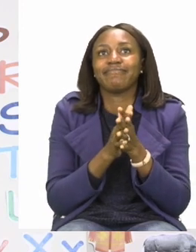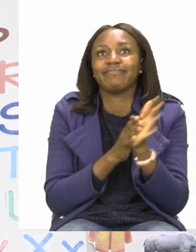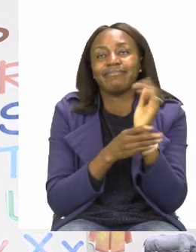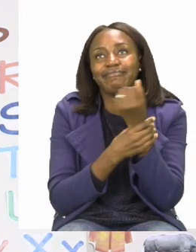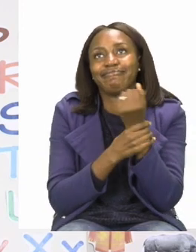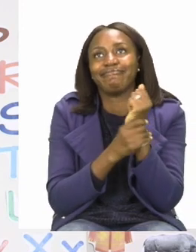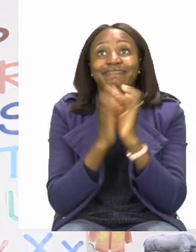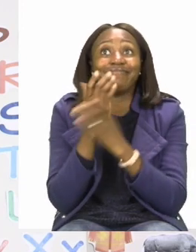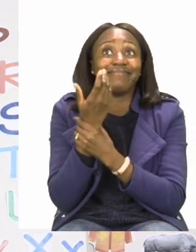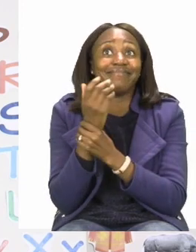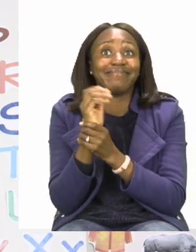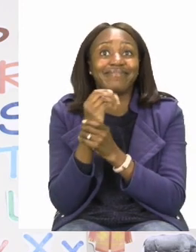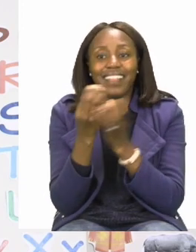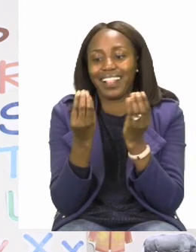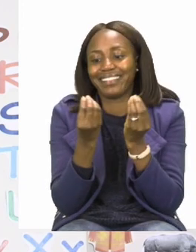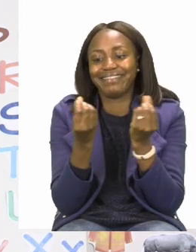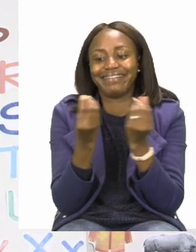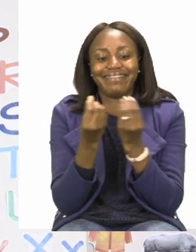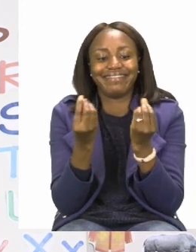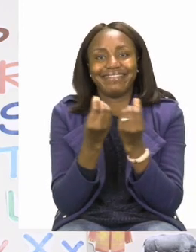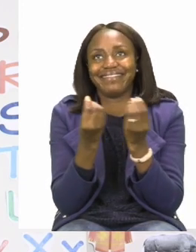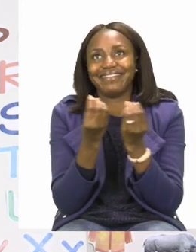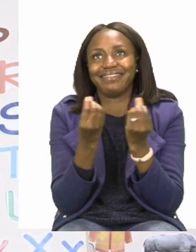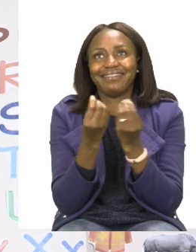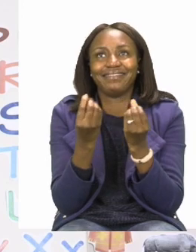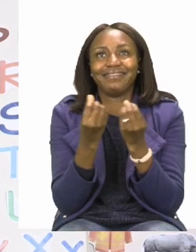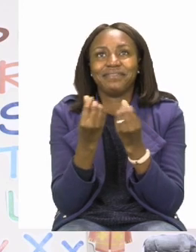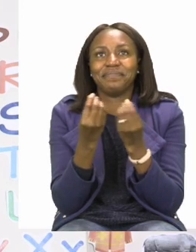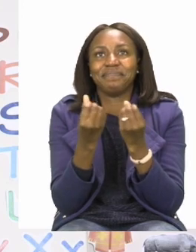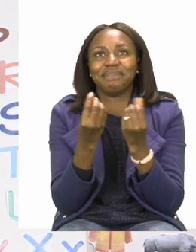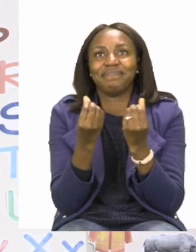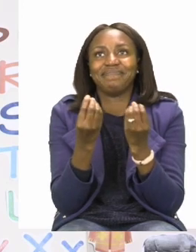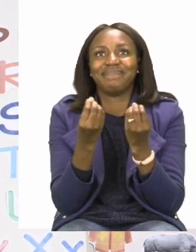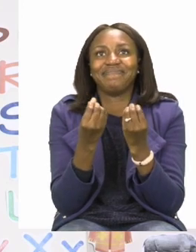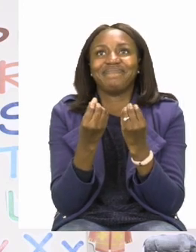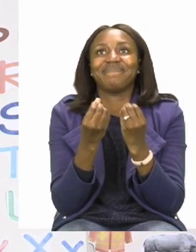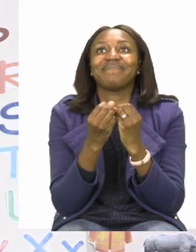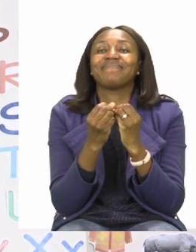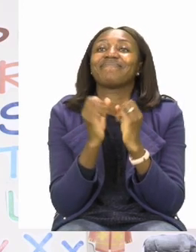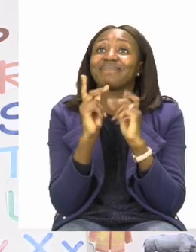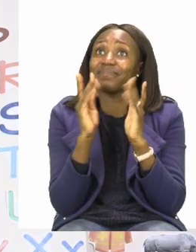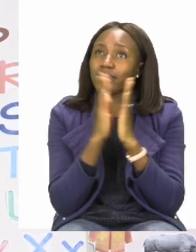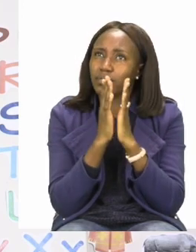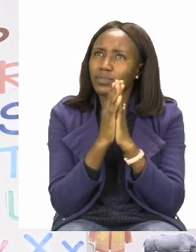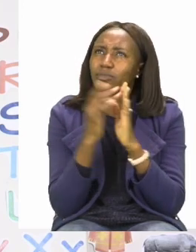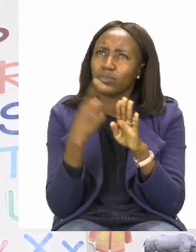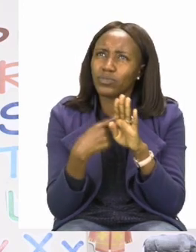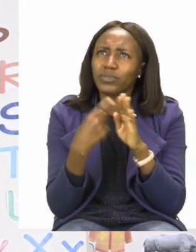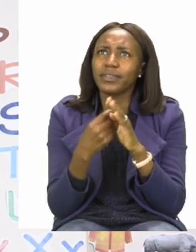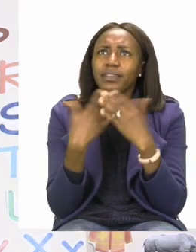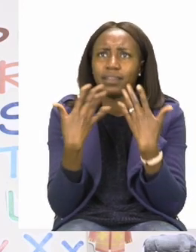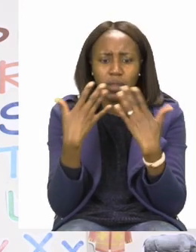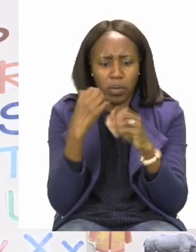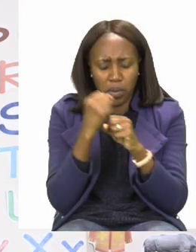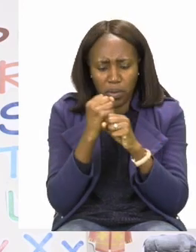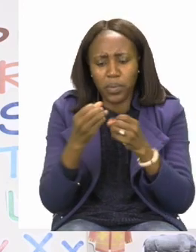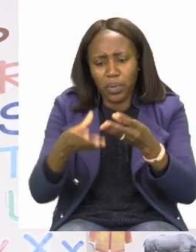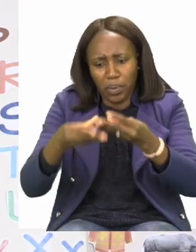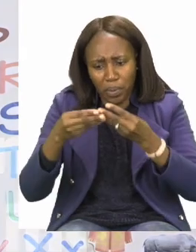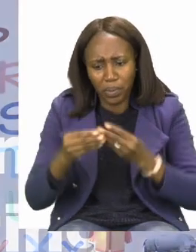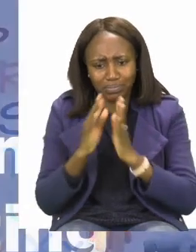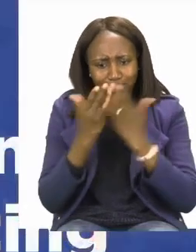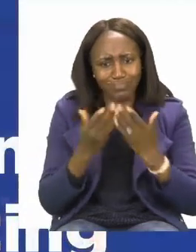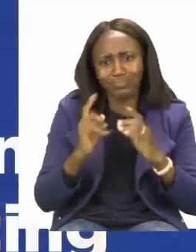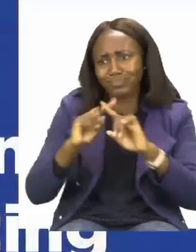on our wrists, and our fingertips too. Make sure your hands are dry before you touch anything